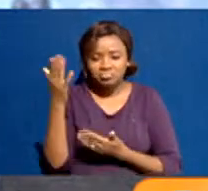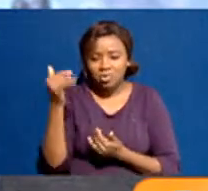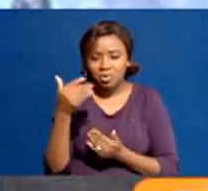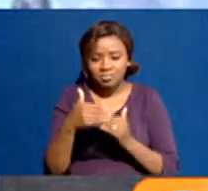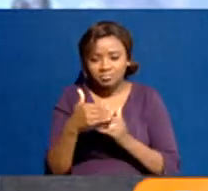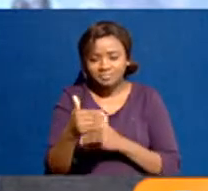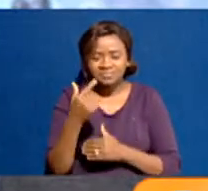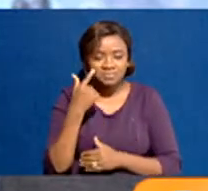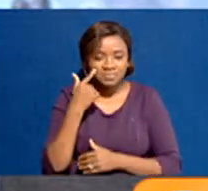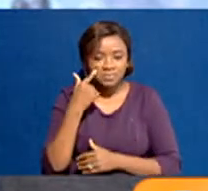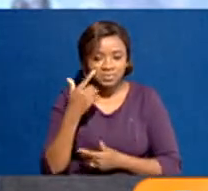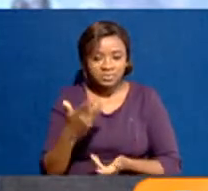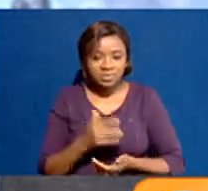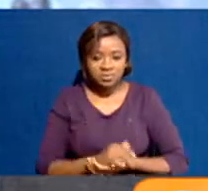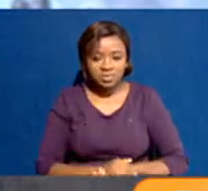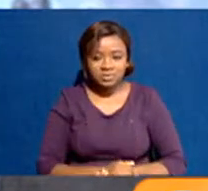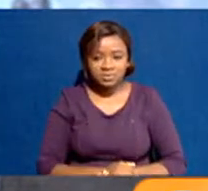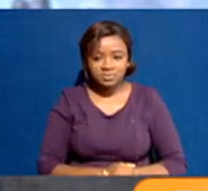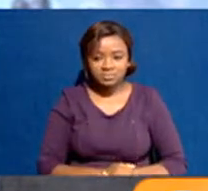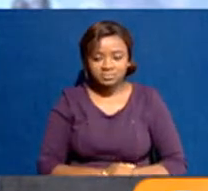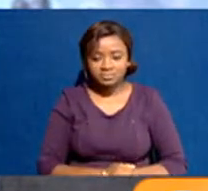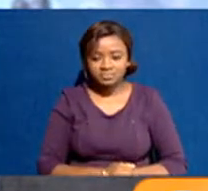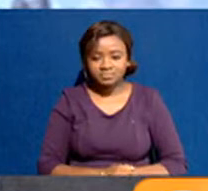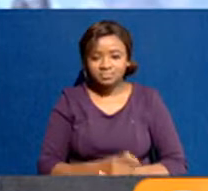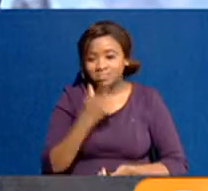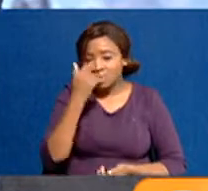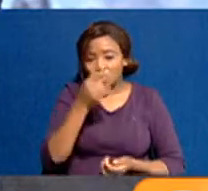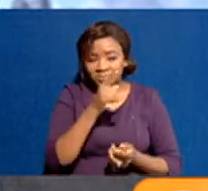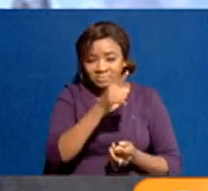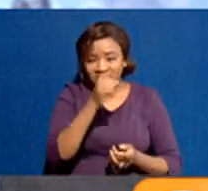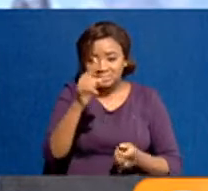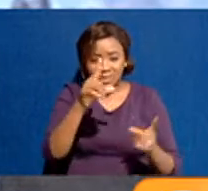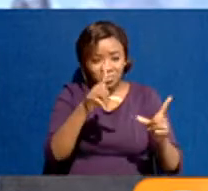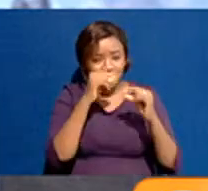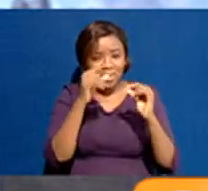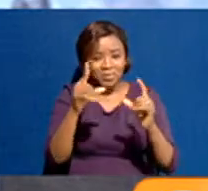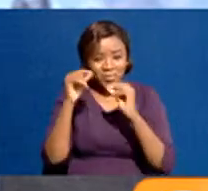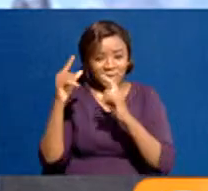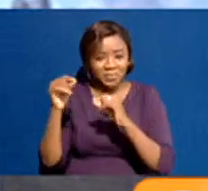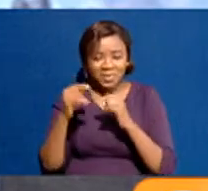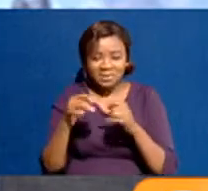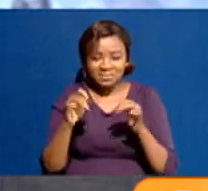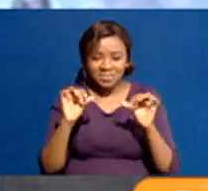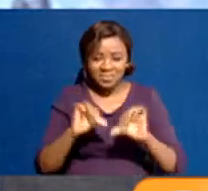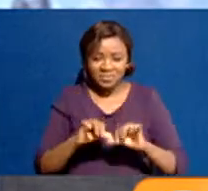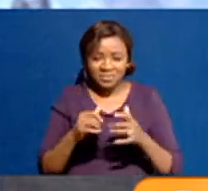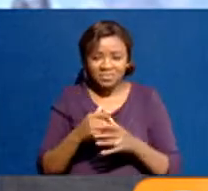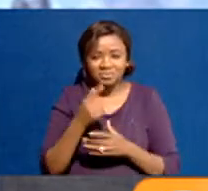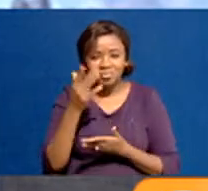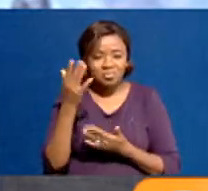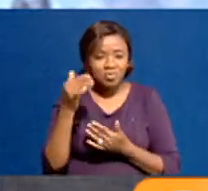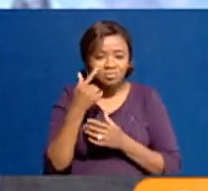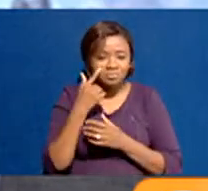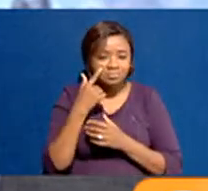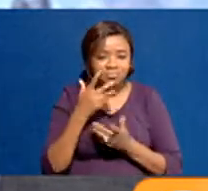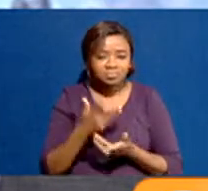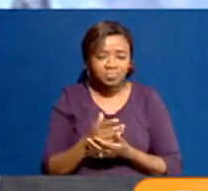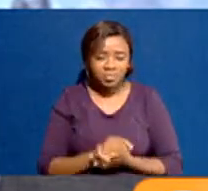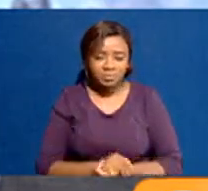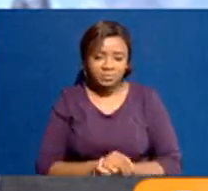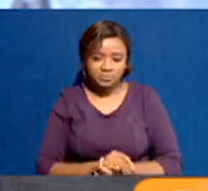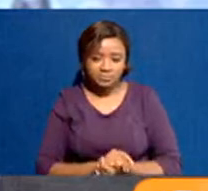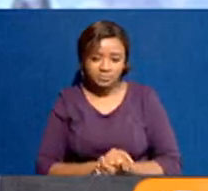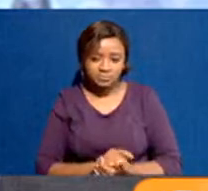that de-escalation, especially with the utterances of some of their leaders? And what do you hope to see on the Azimeo side with some of the comments you're hearing from some of their leaders